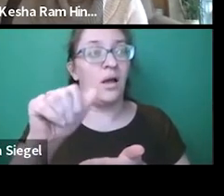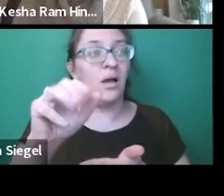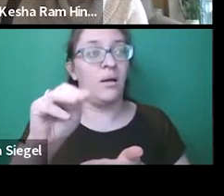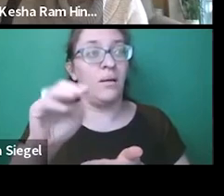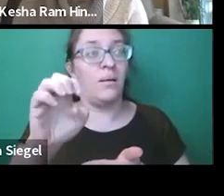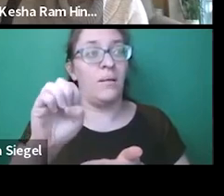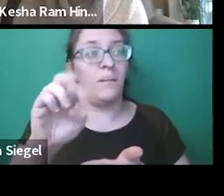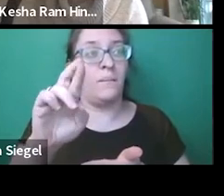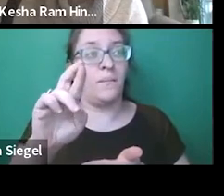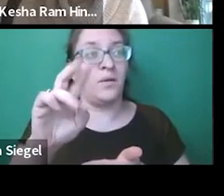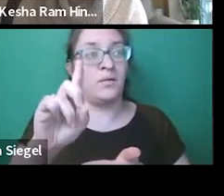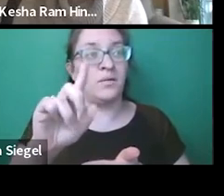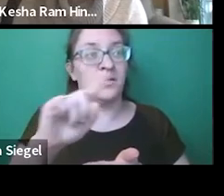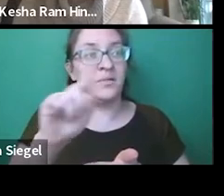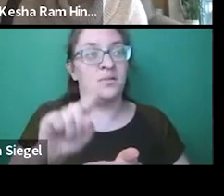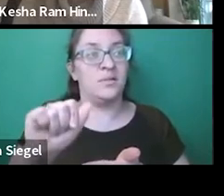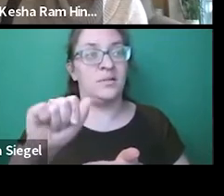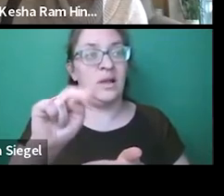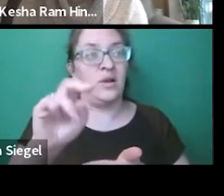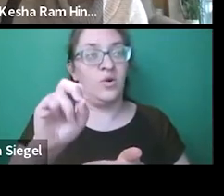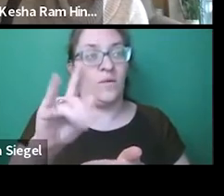Two weeks ago,